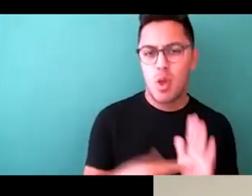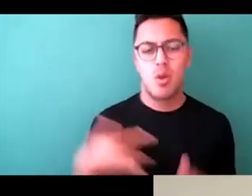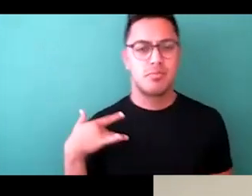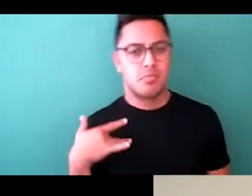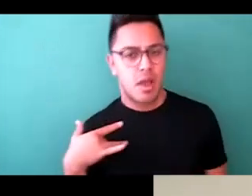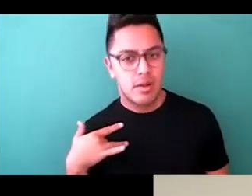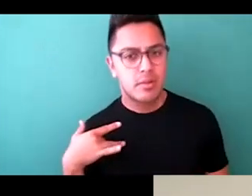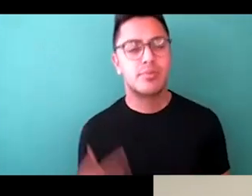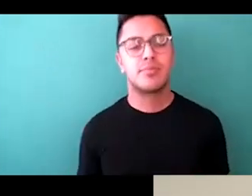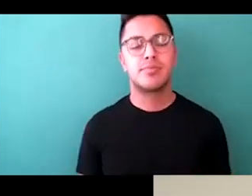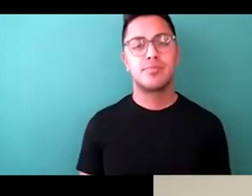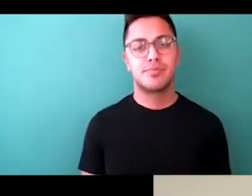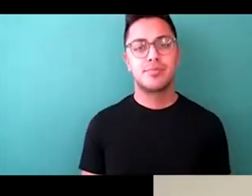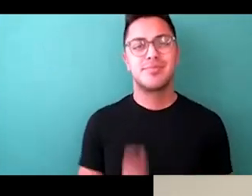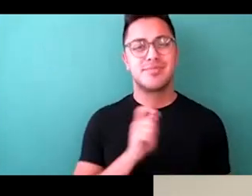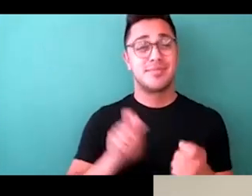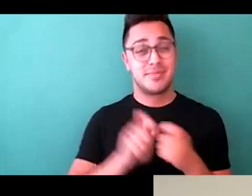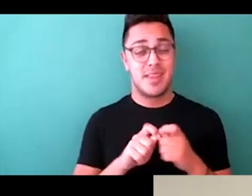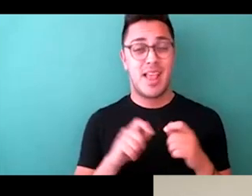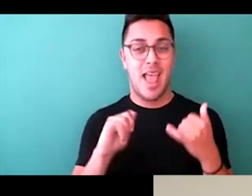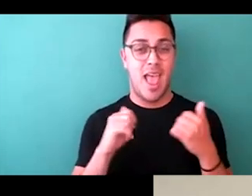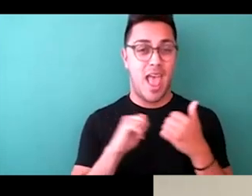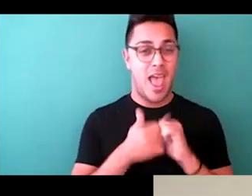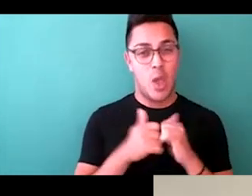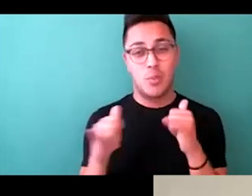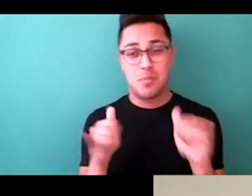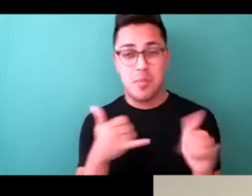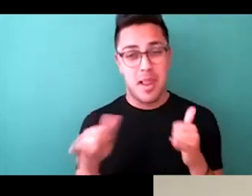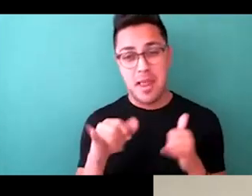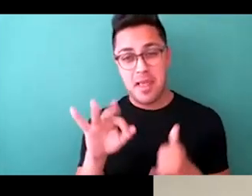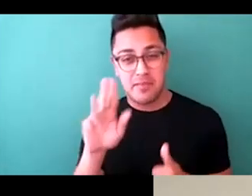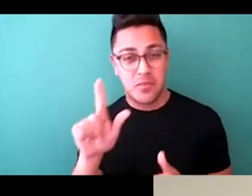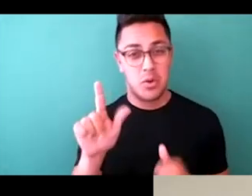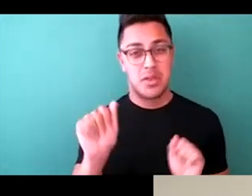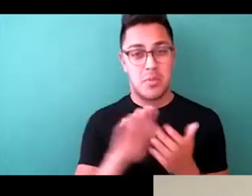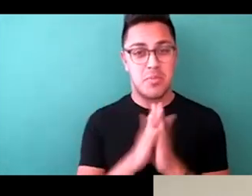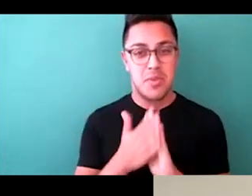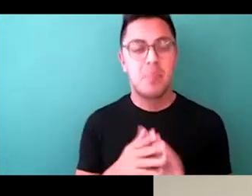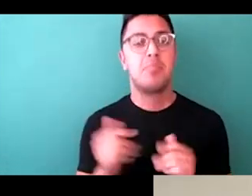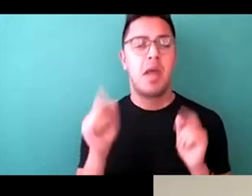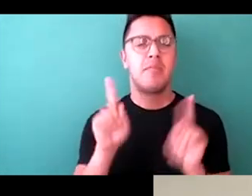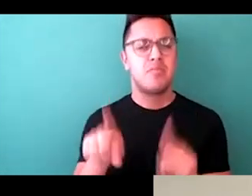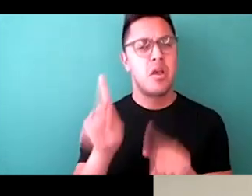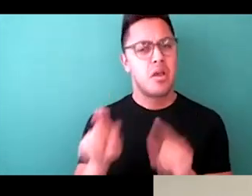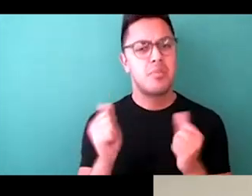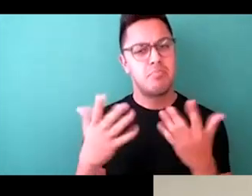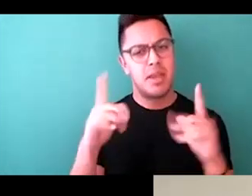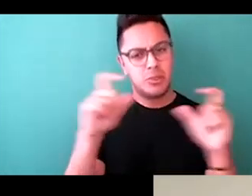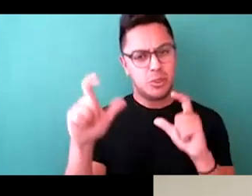And exactly how playful can we get? But I've been on tons of shoots where I don't know why for some reason,